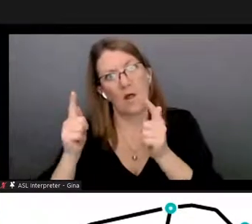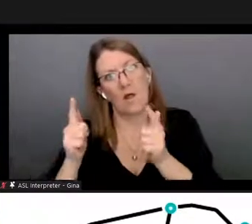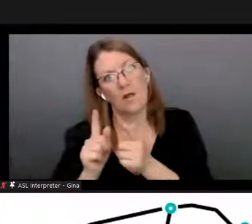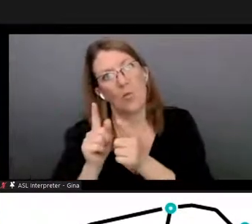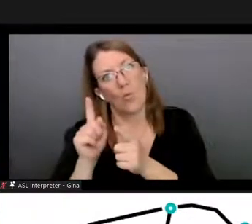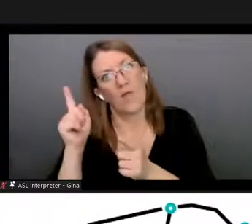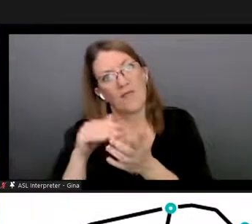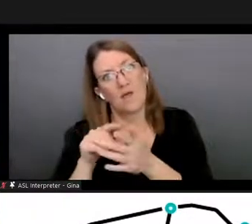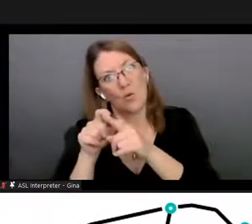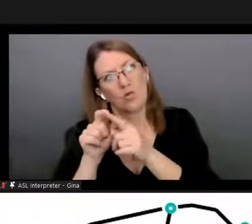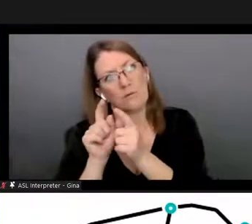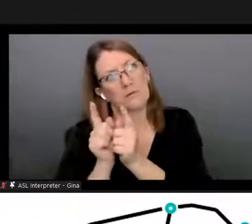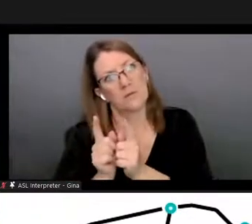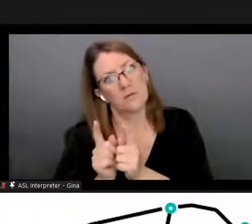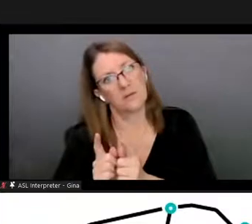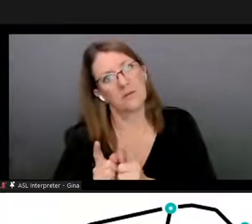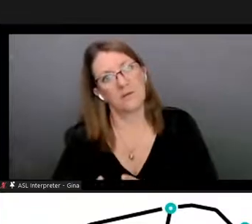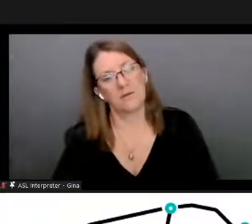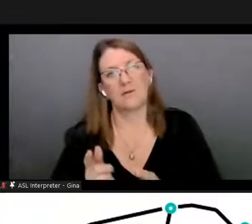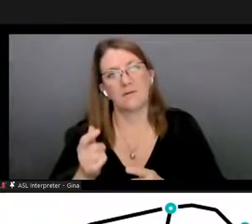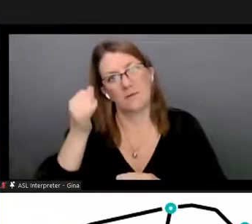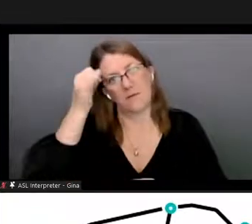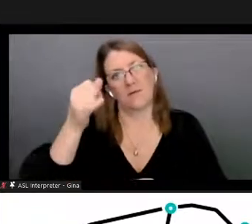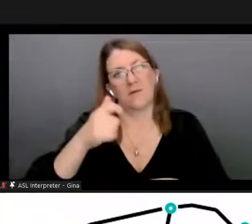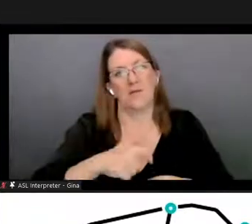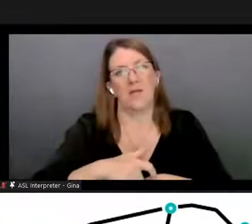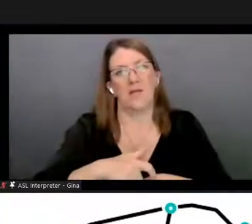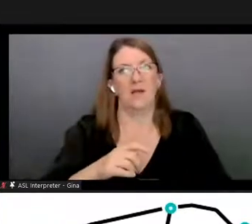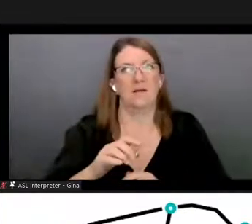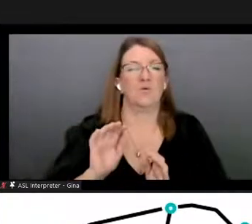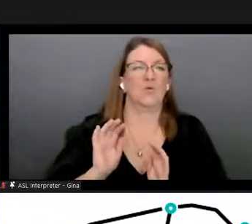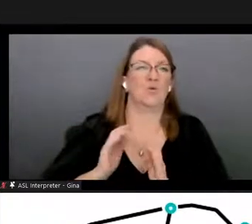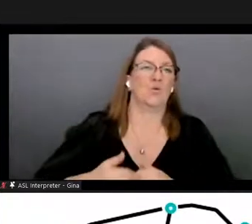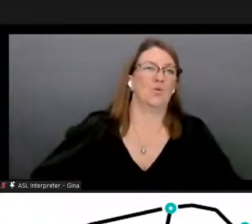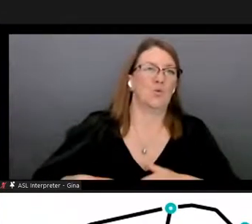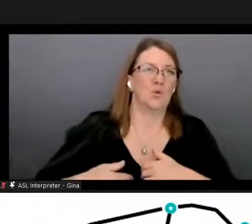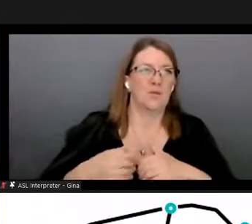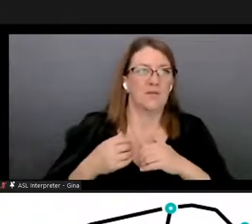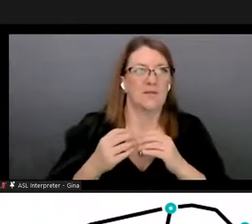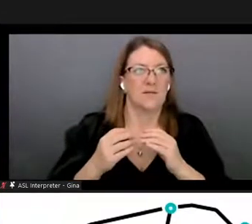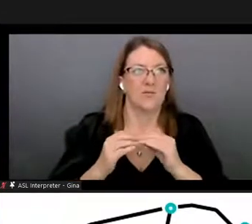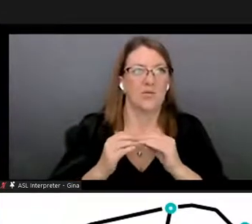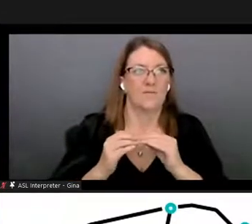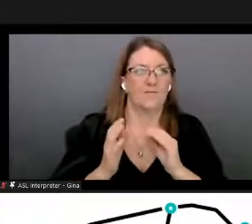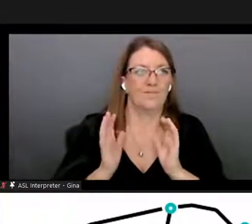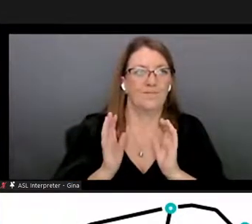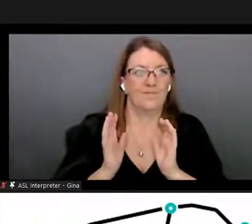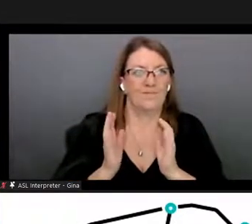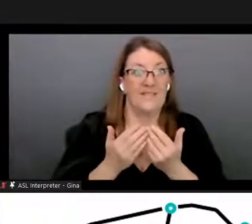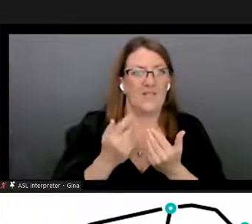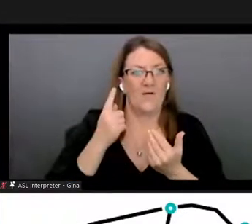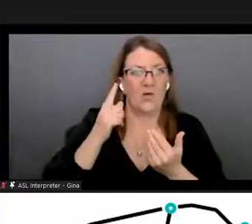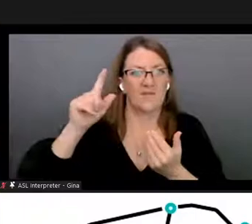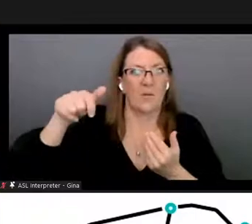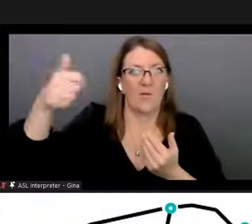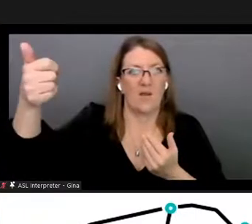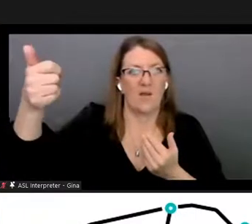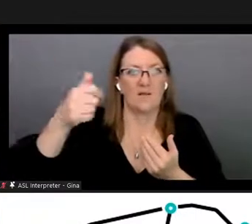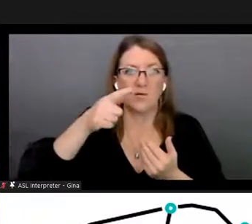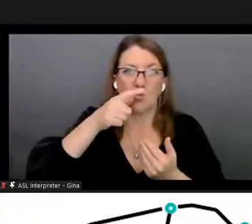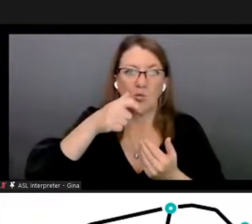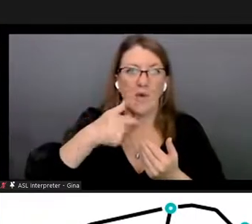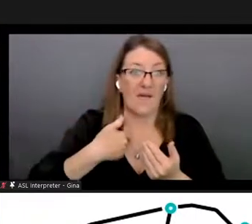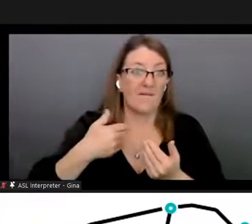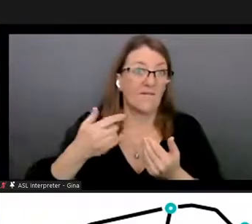that takes time and um that might be something that's more uh that's easier for someone to do you know with a language